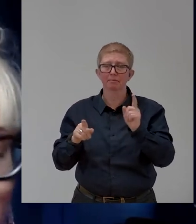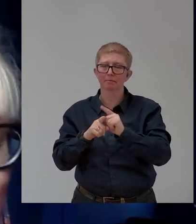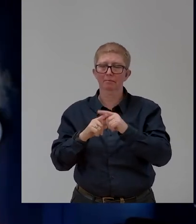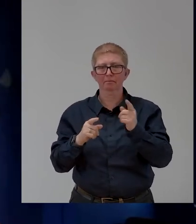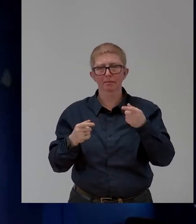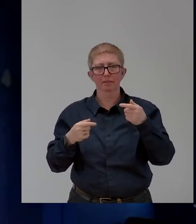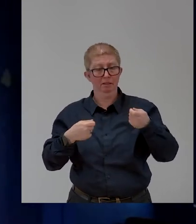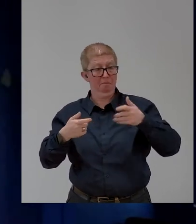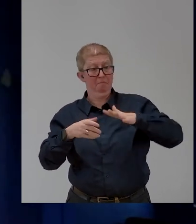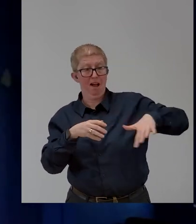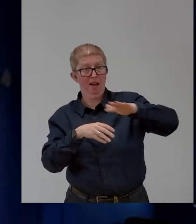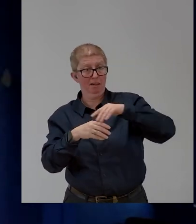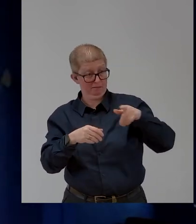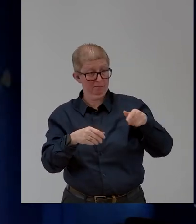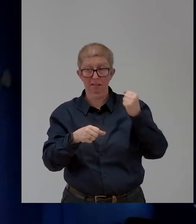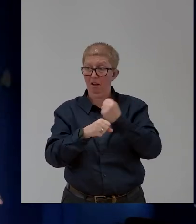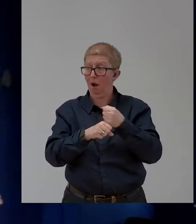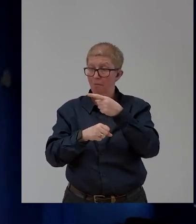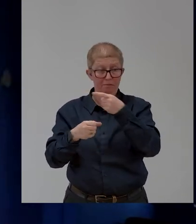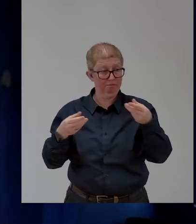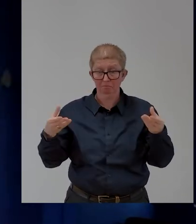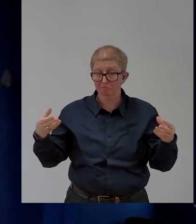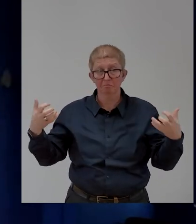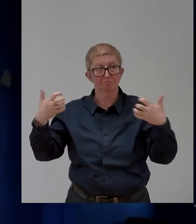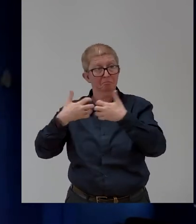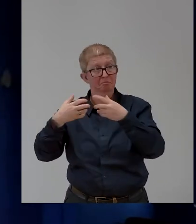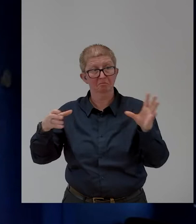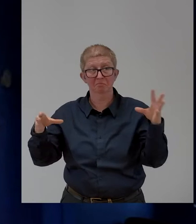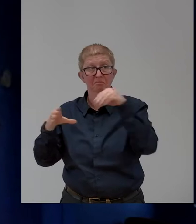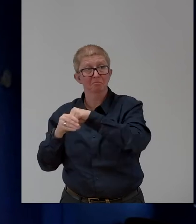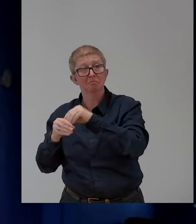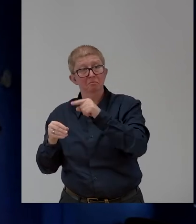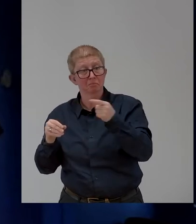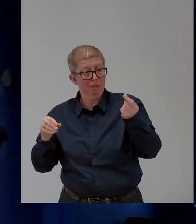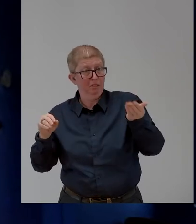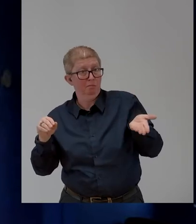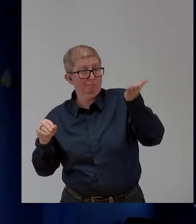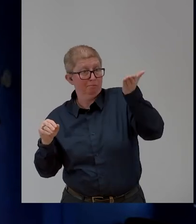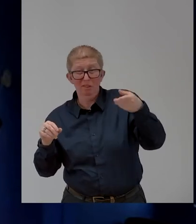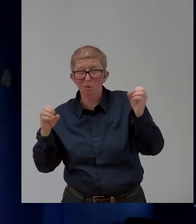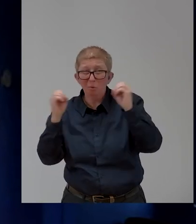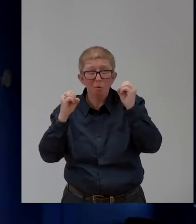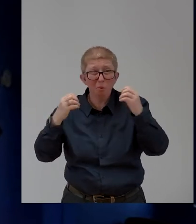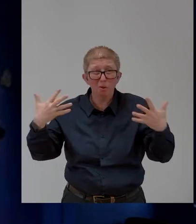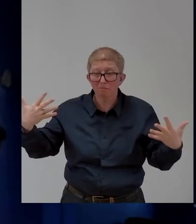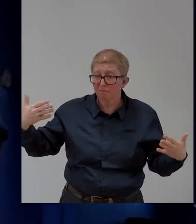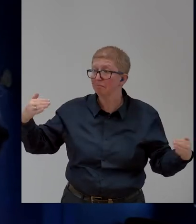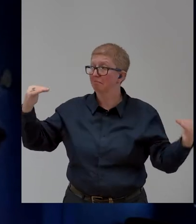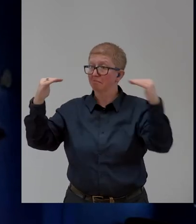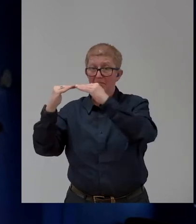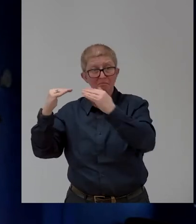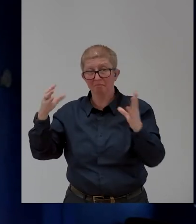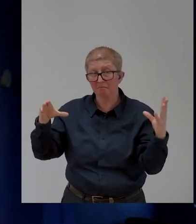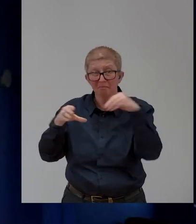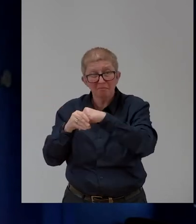connecting to serving the market? Is that something that's happening or is it being done because it has to be done or it's a worthy or a good thing to do?